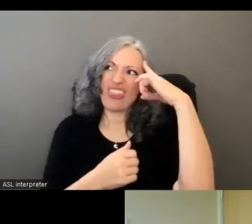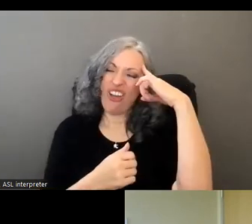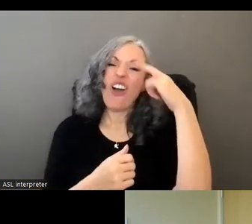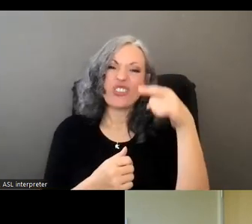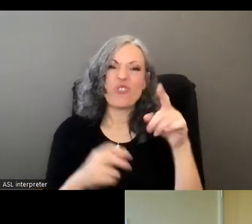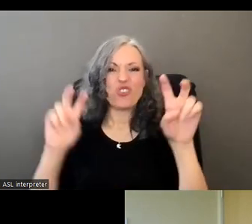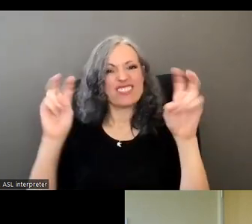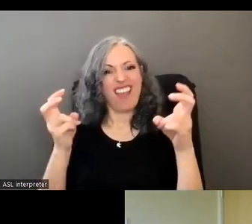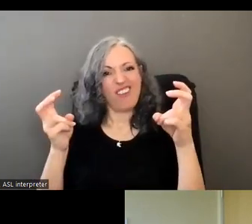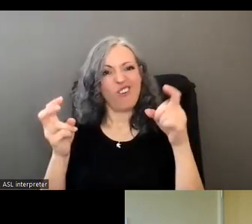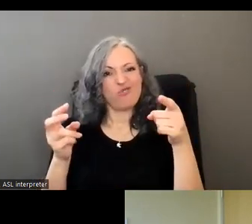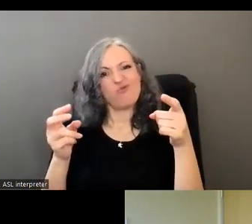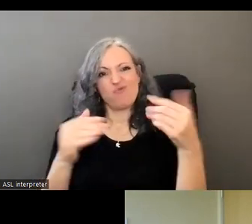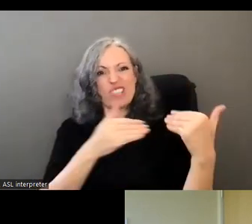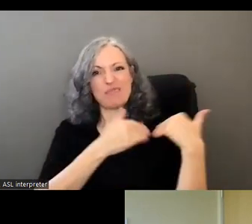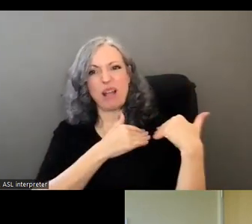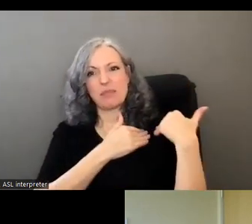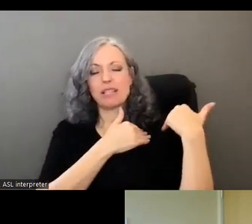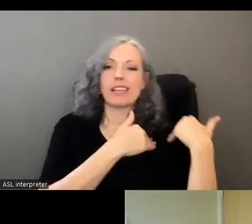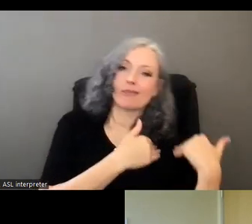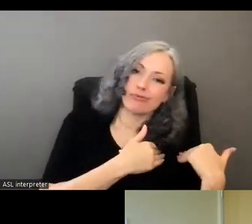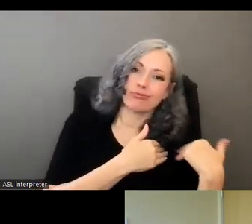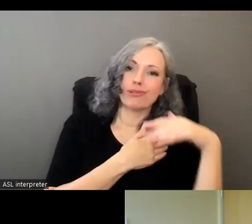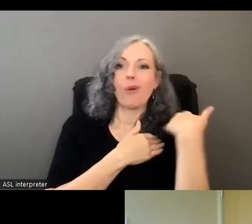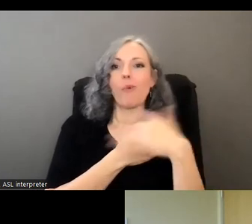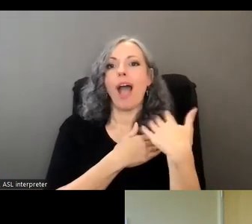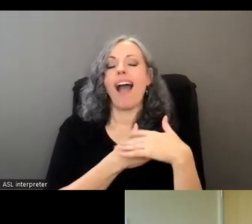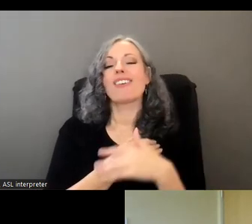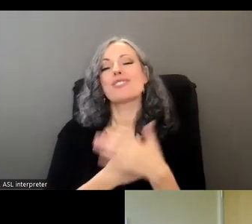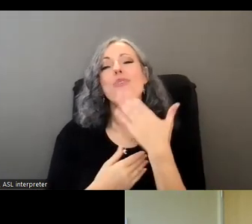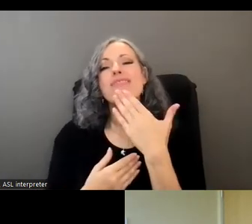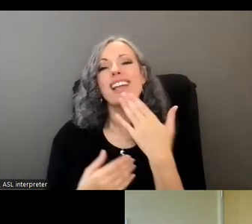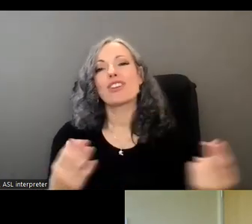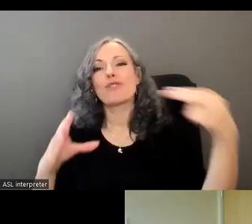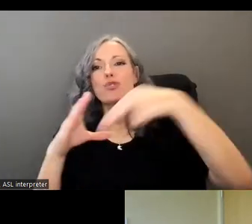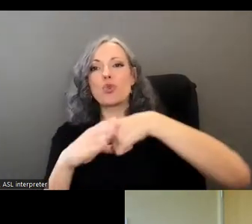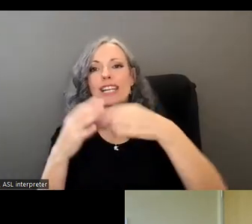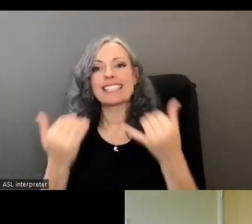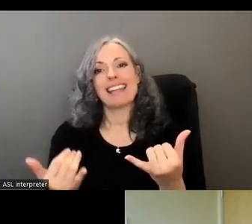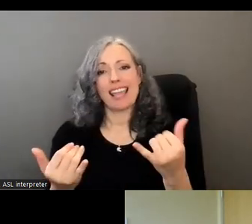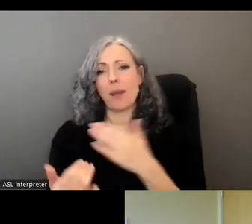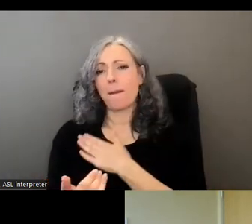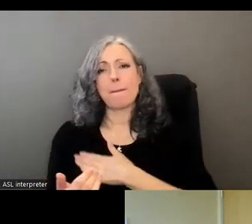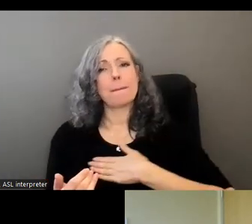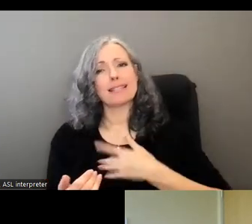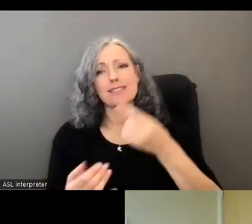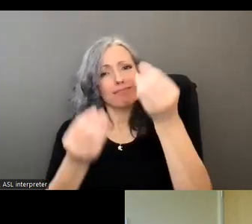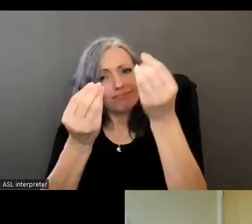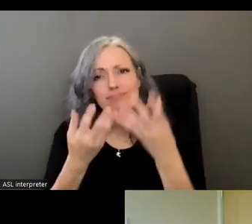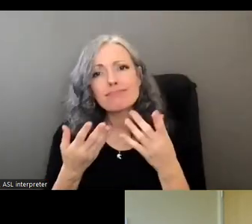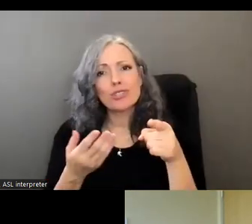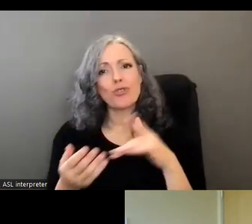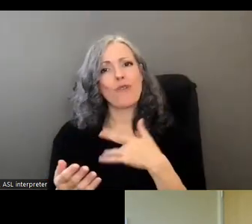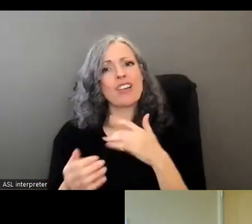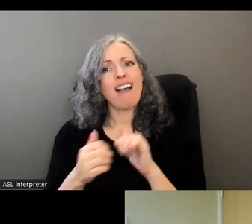the size and scope of your um department within the agency so victoria thank you for joining us and please share your thoughts on the california 2030